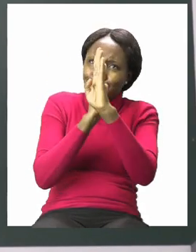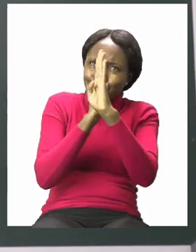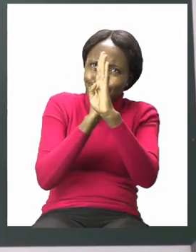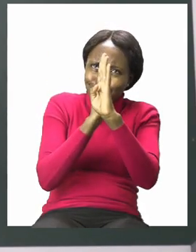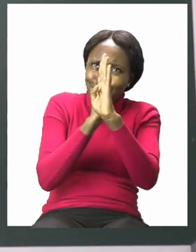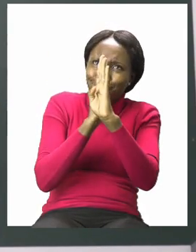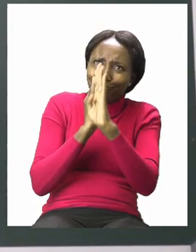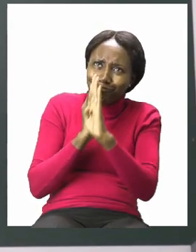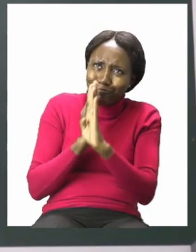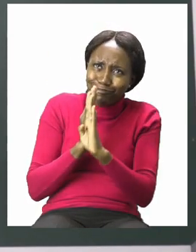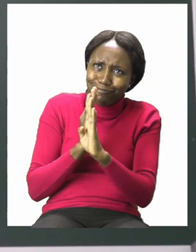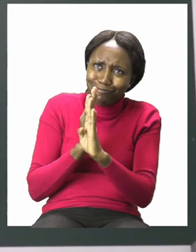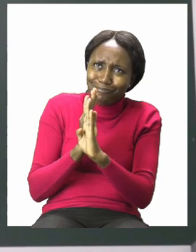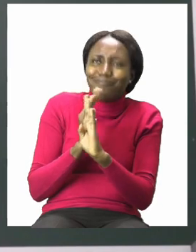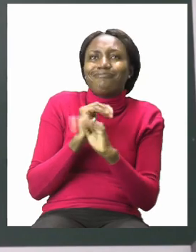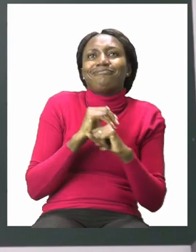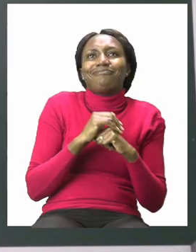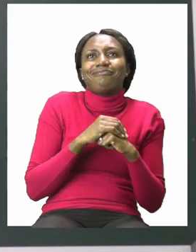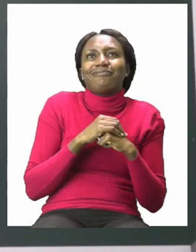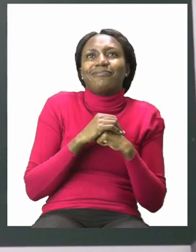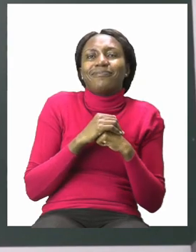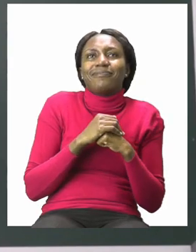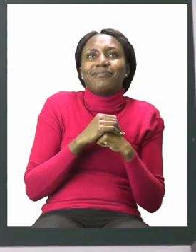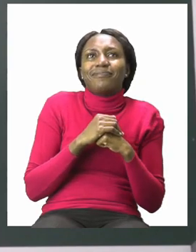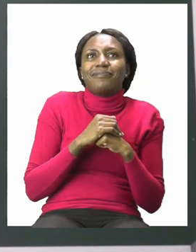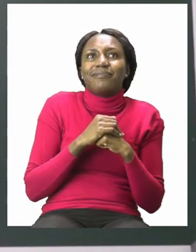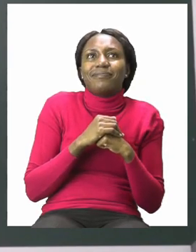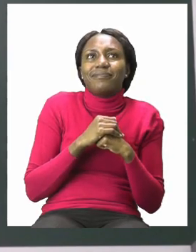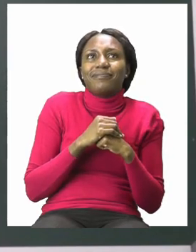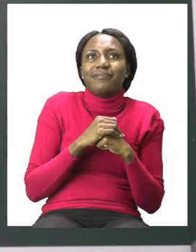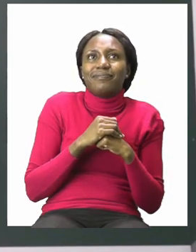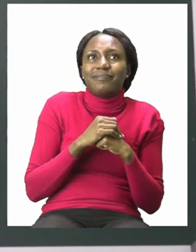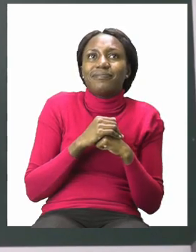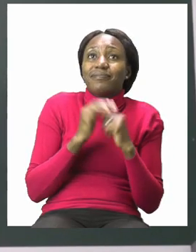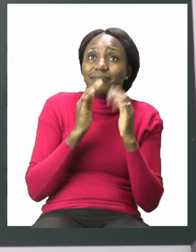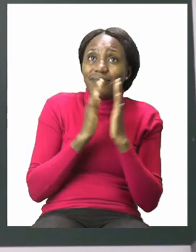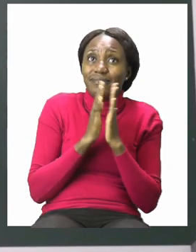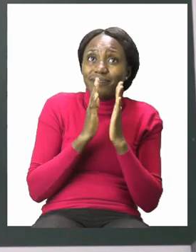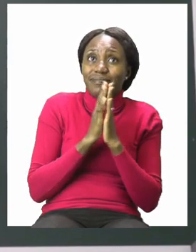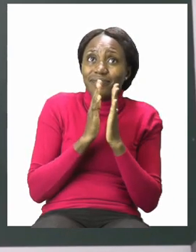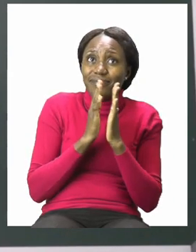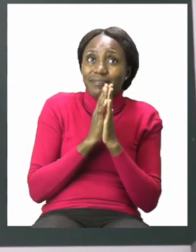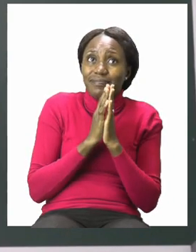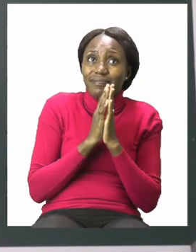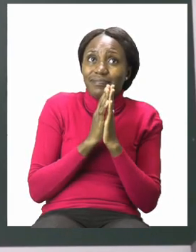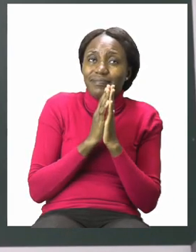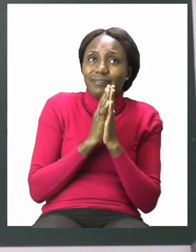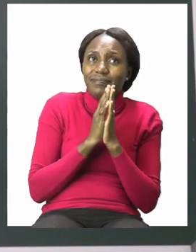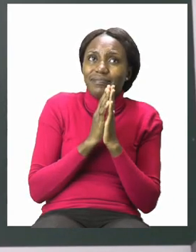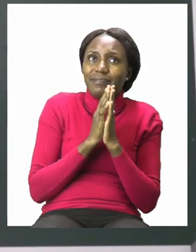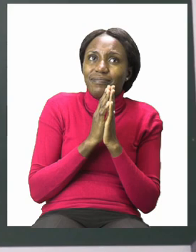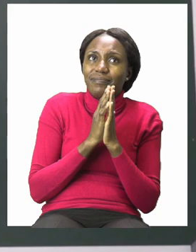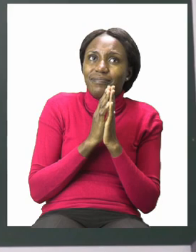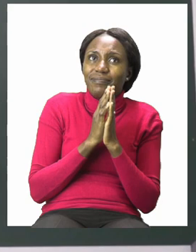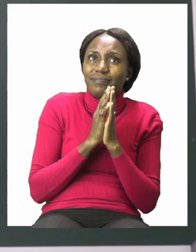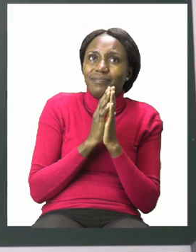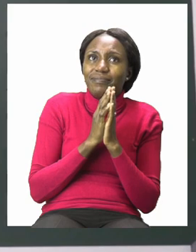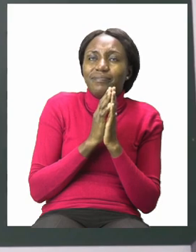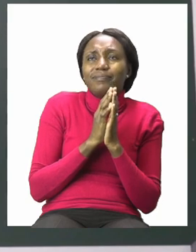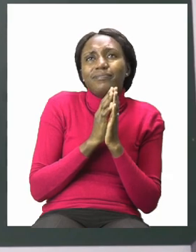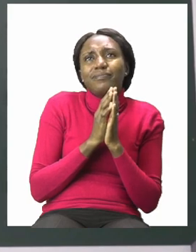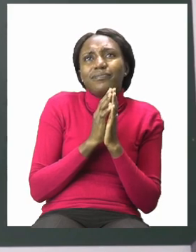not leave any white spaces and as you colour you can either colour very short strokes